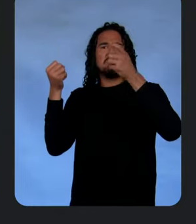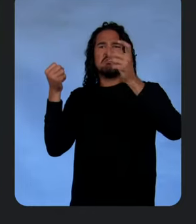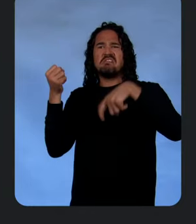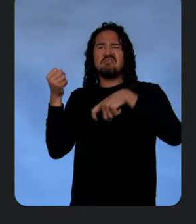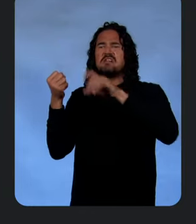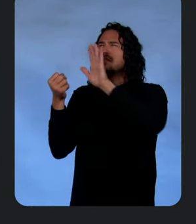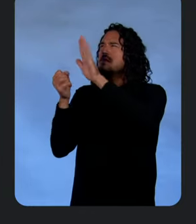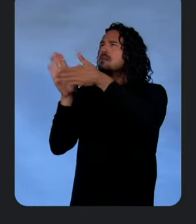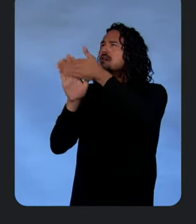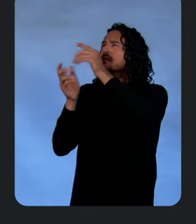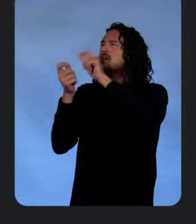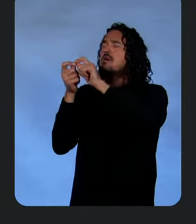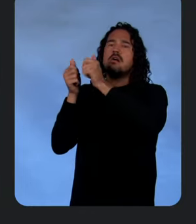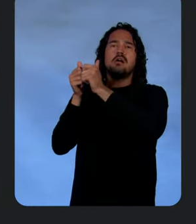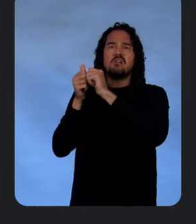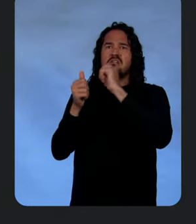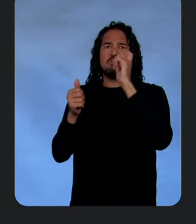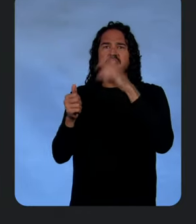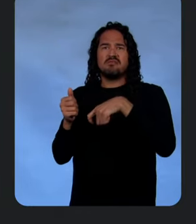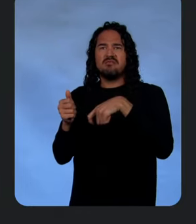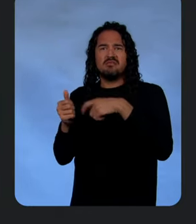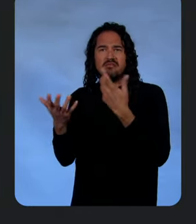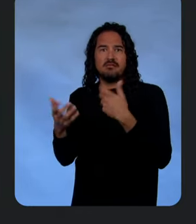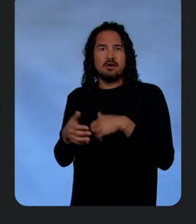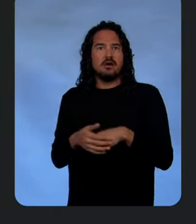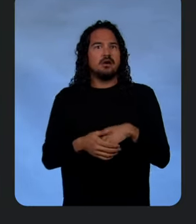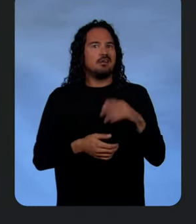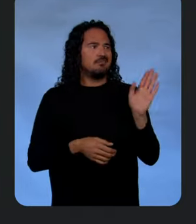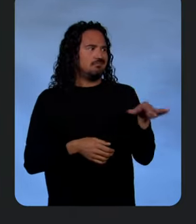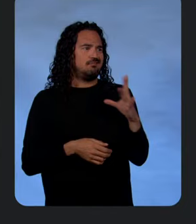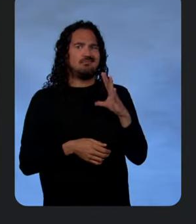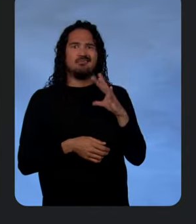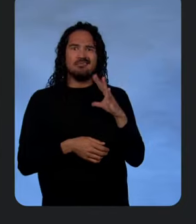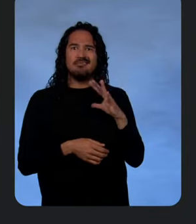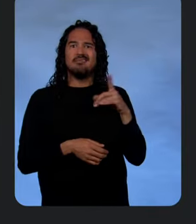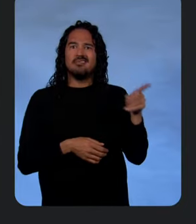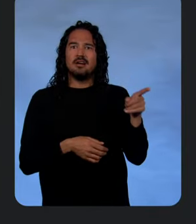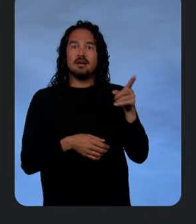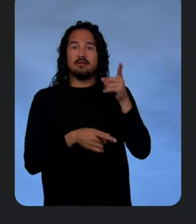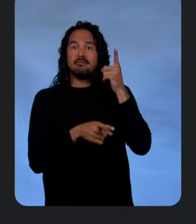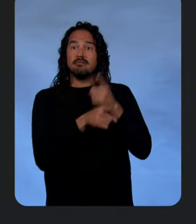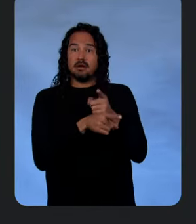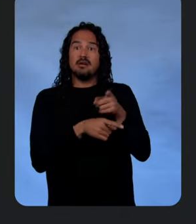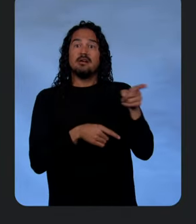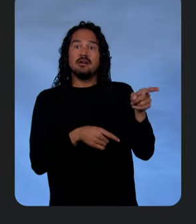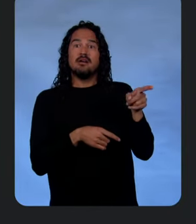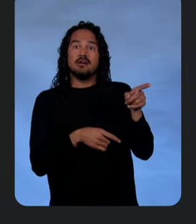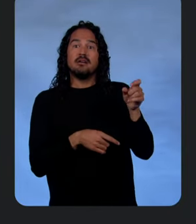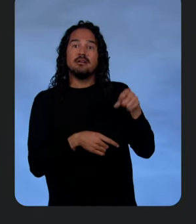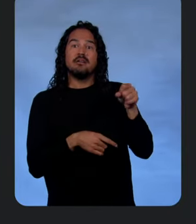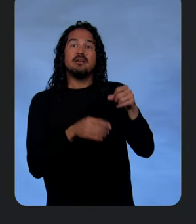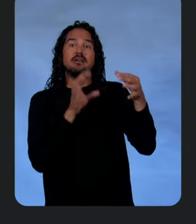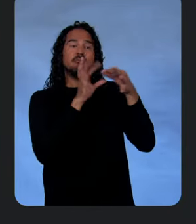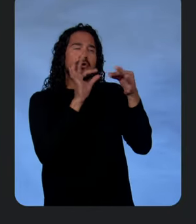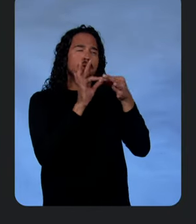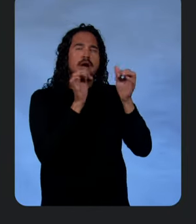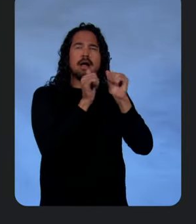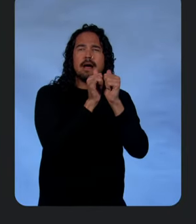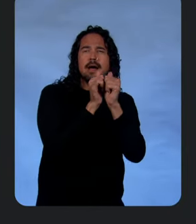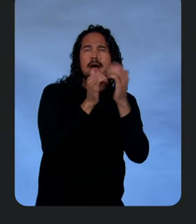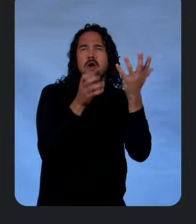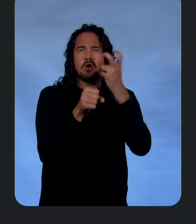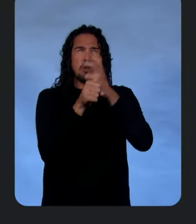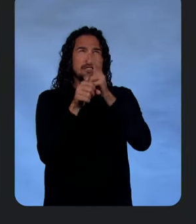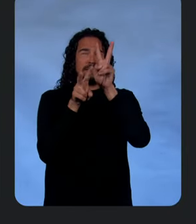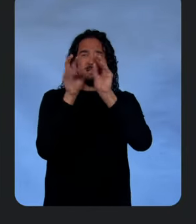that's a lot to remember and to get right that CodeAssist helps you with. Yeah, getting the right statement figured out is not easy to say that. I love the natural language. Yeah, it's great.